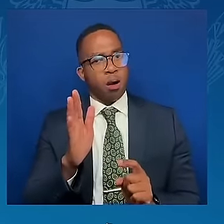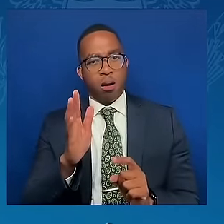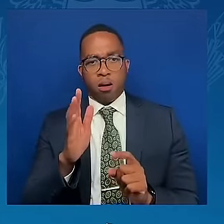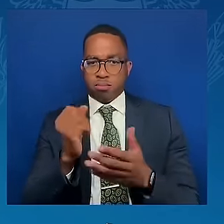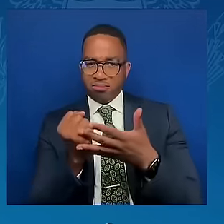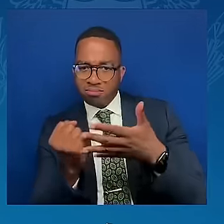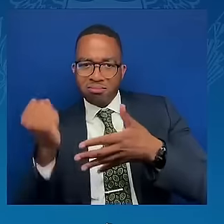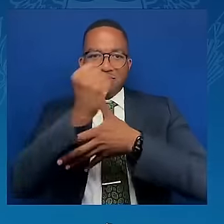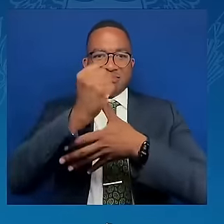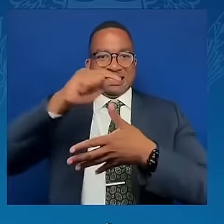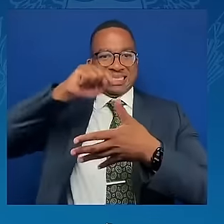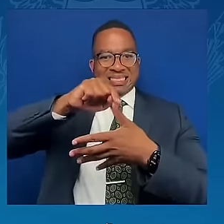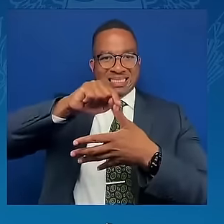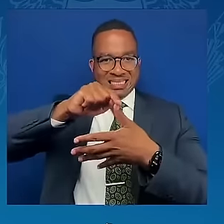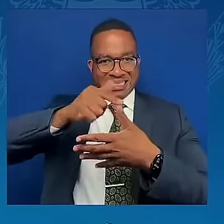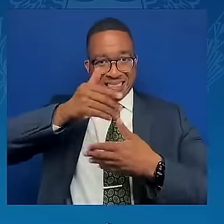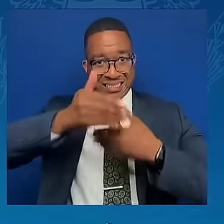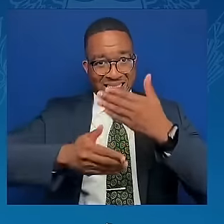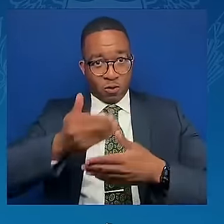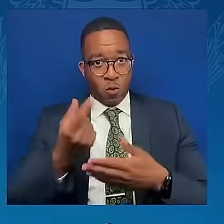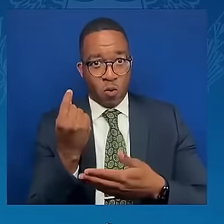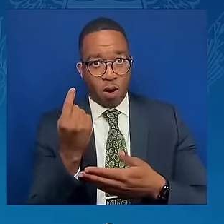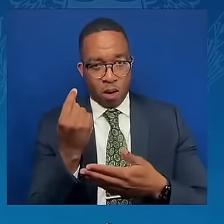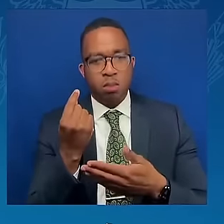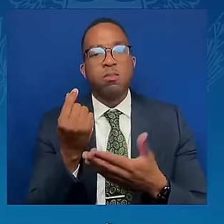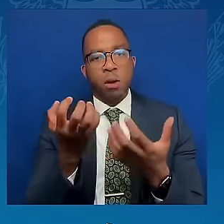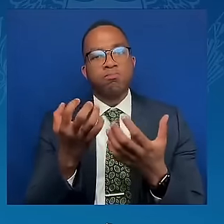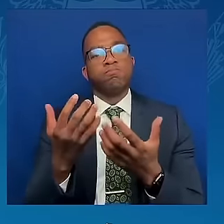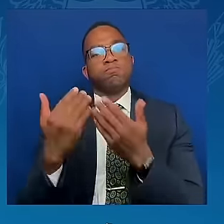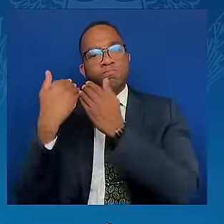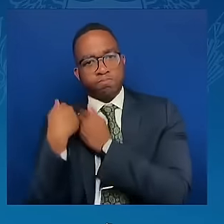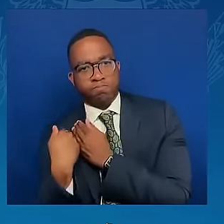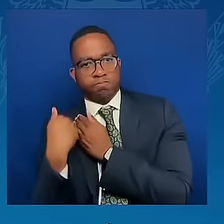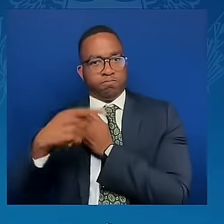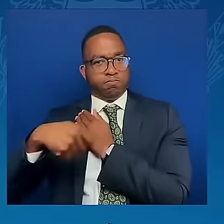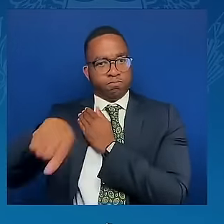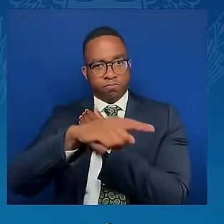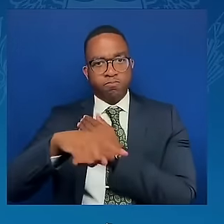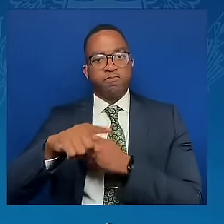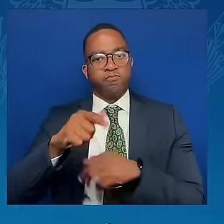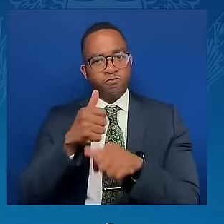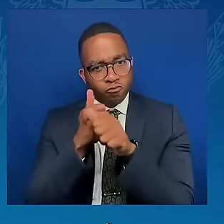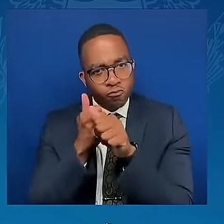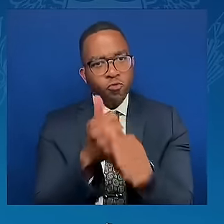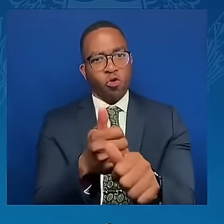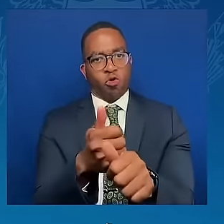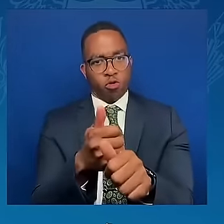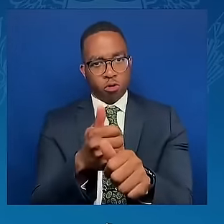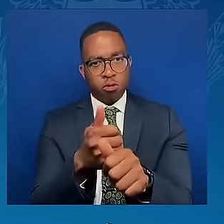to make sure it is followed by a second. Thank you very much.